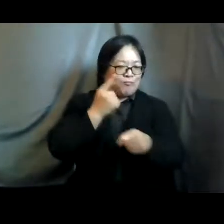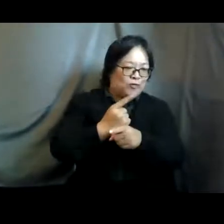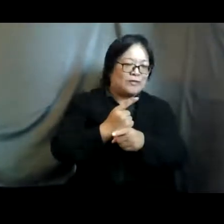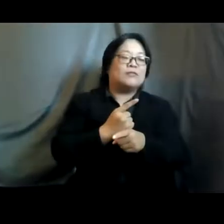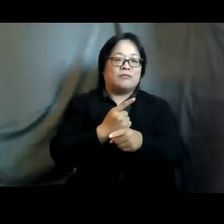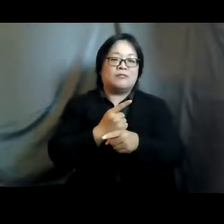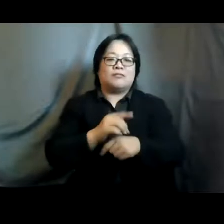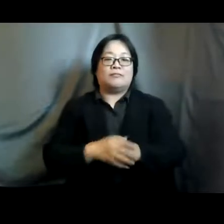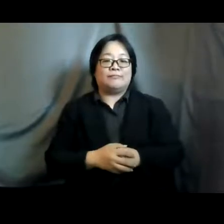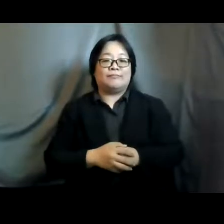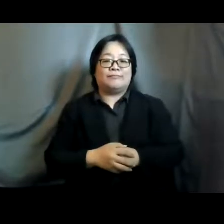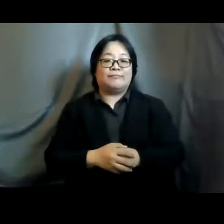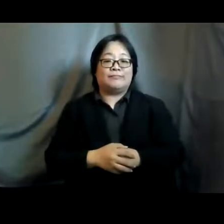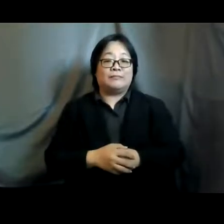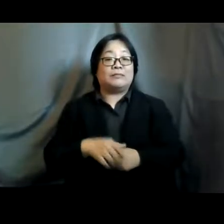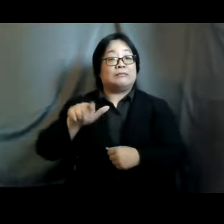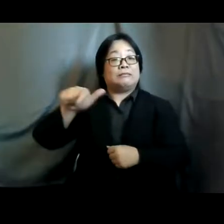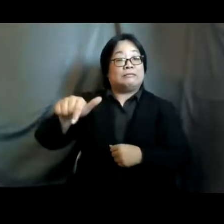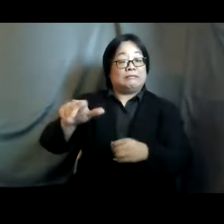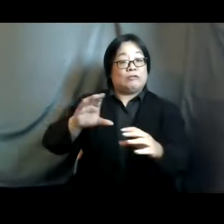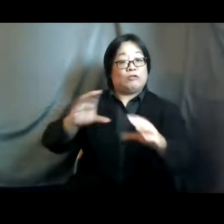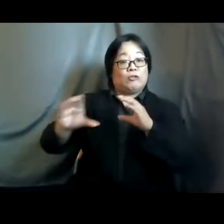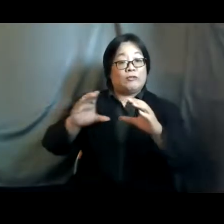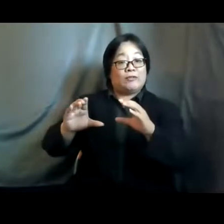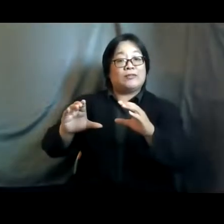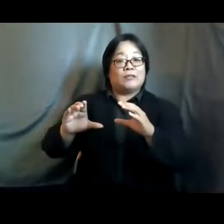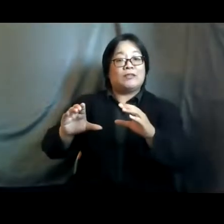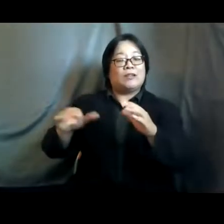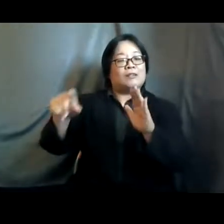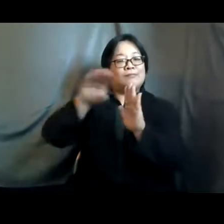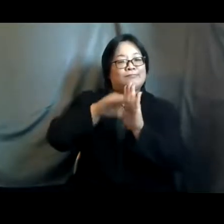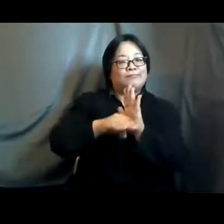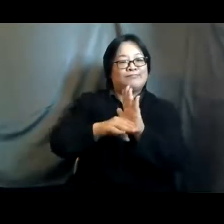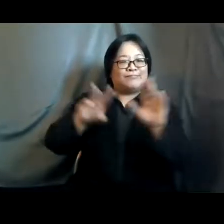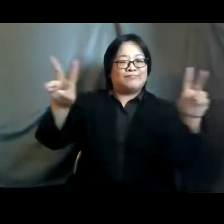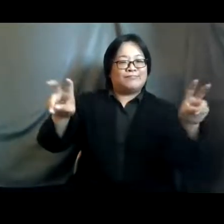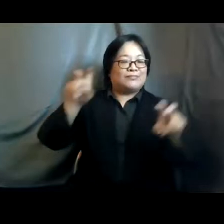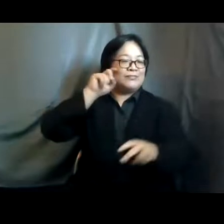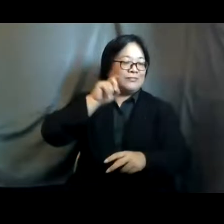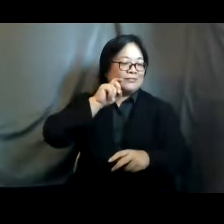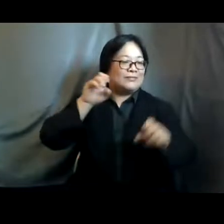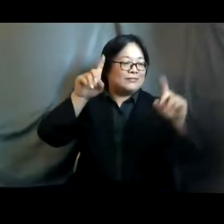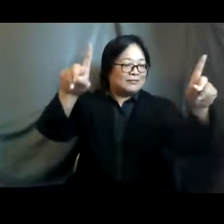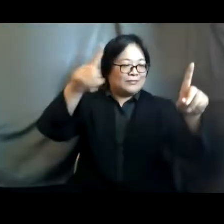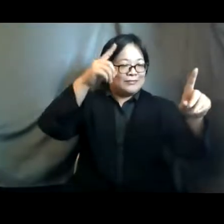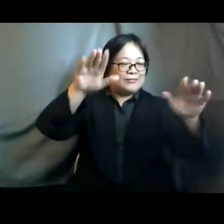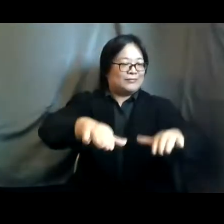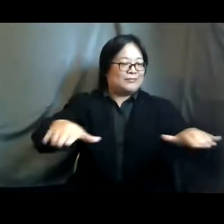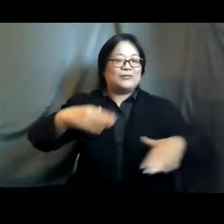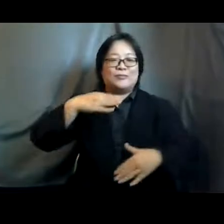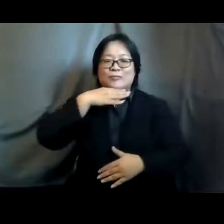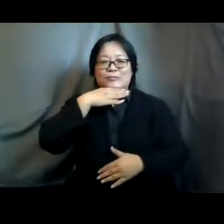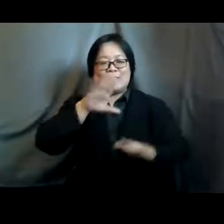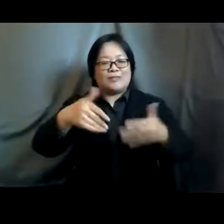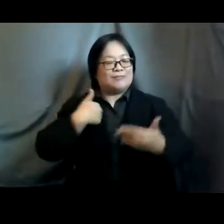to the conversation later a little bit today around comprehensive sexuality education for young people um how do we